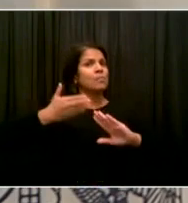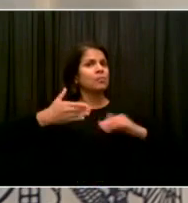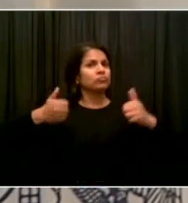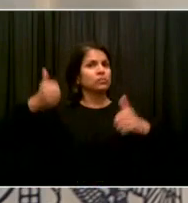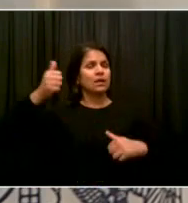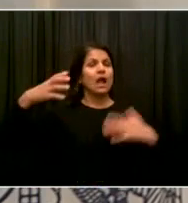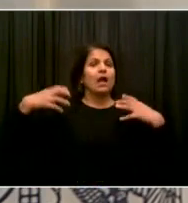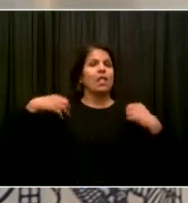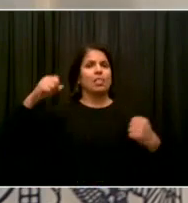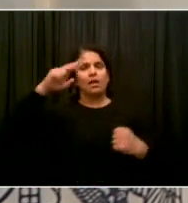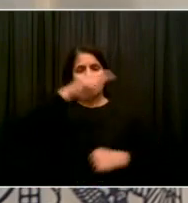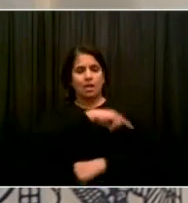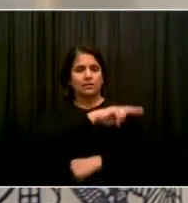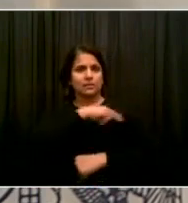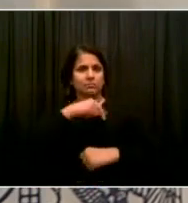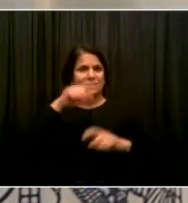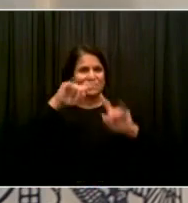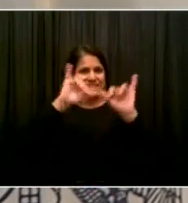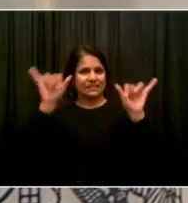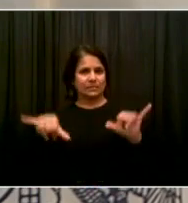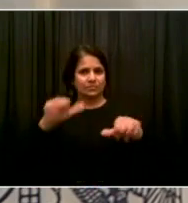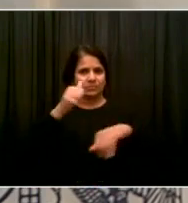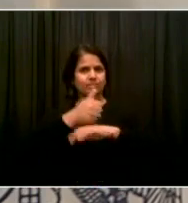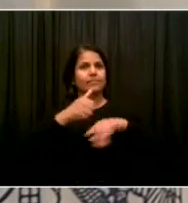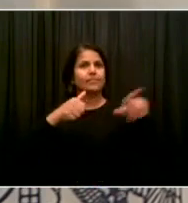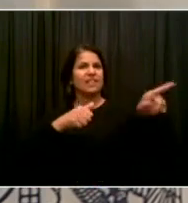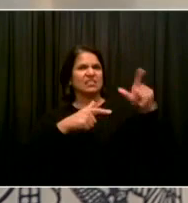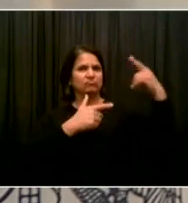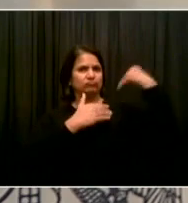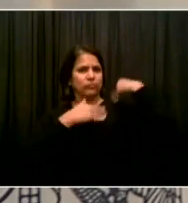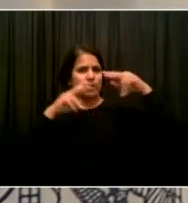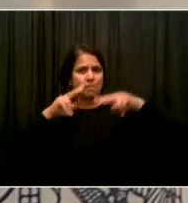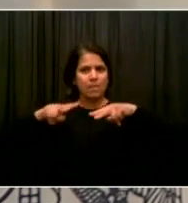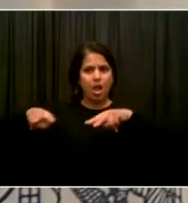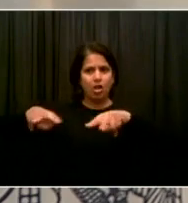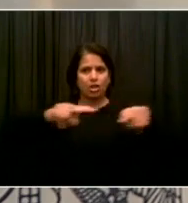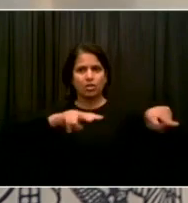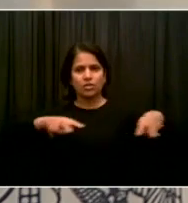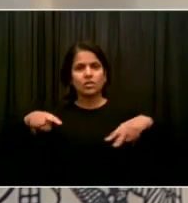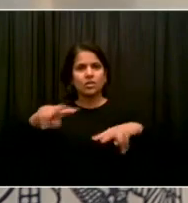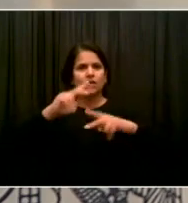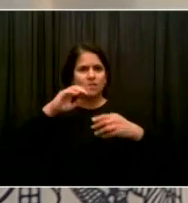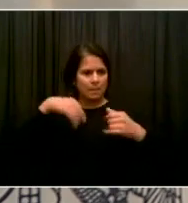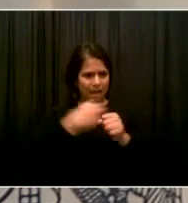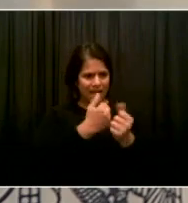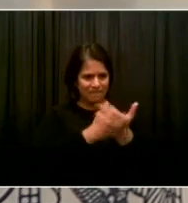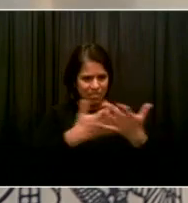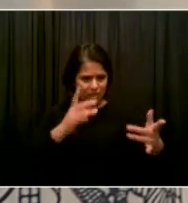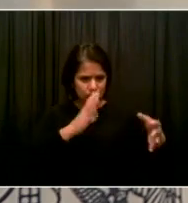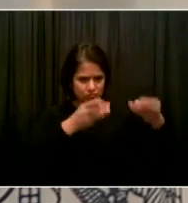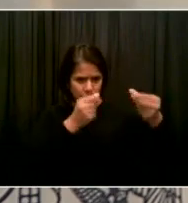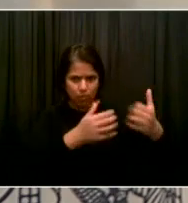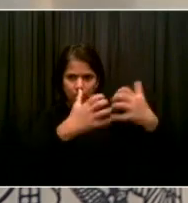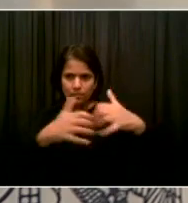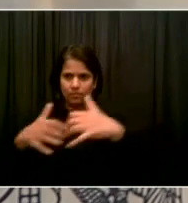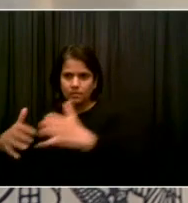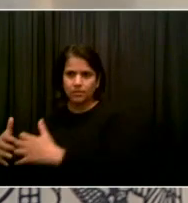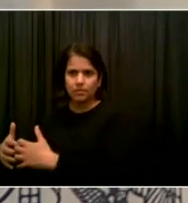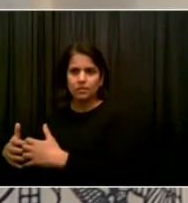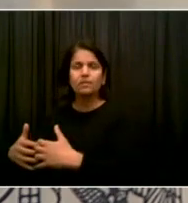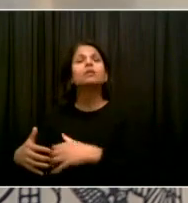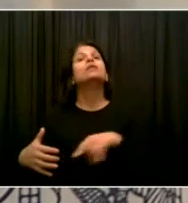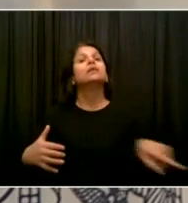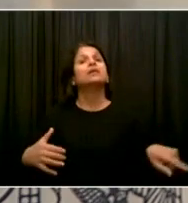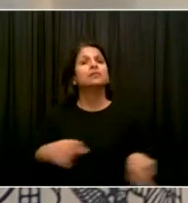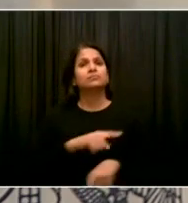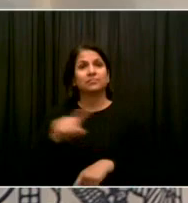flung enterprise are working and working well is what he does for a living. And obviously, he and his team and Ted running a test and trace have applied